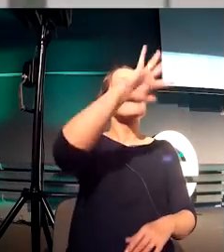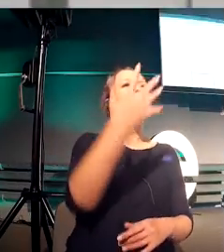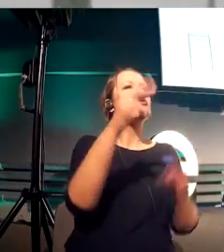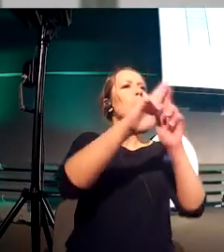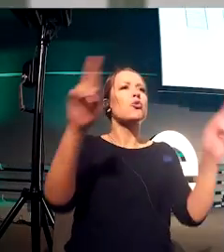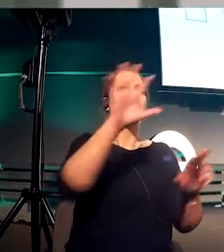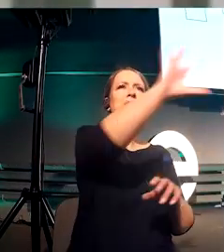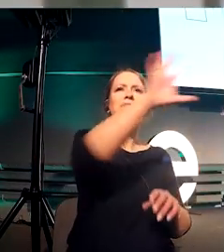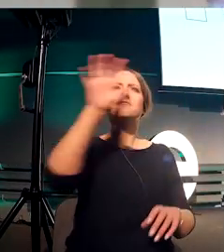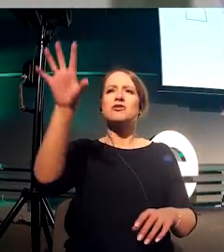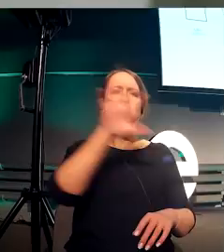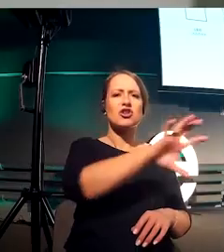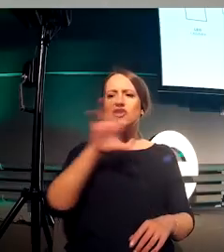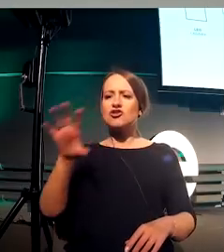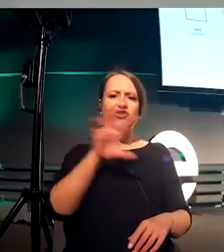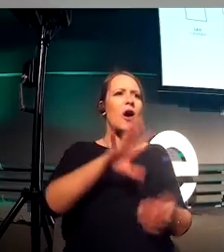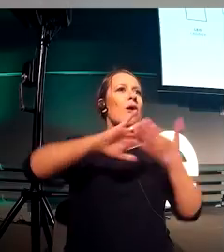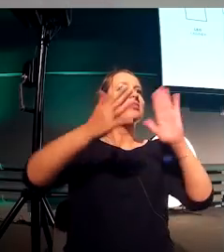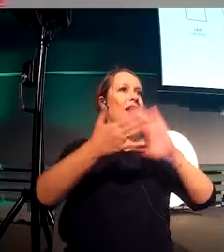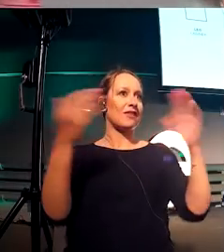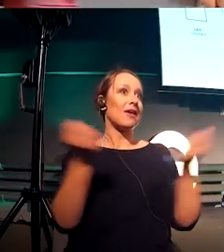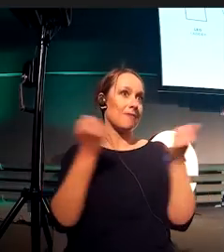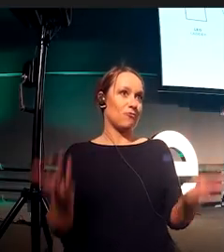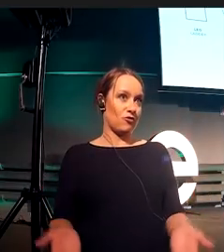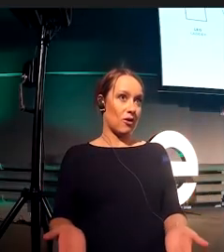how is it going to be? So how does it work?